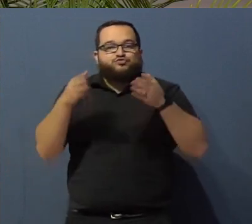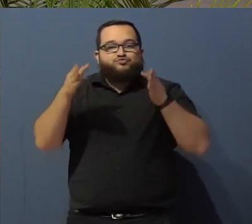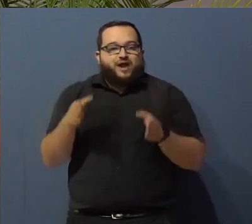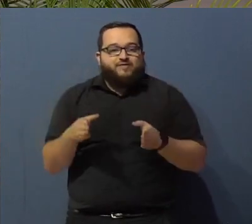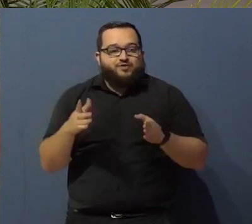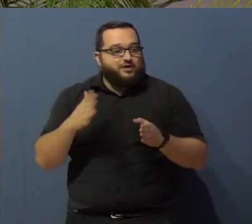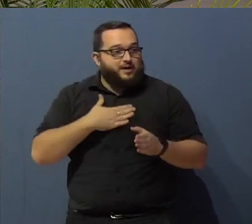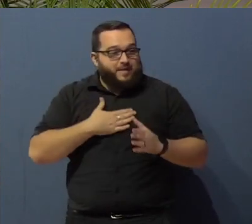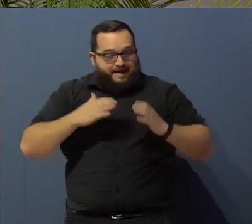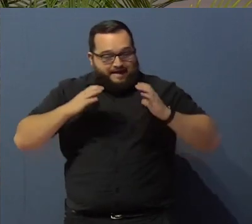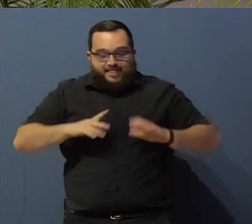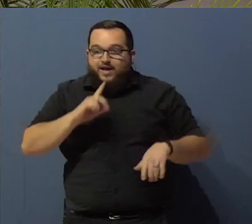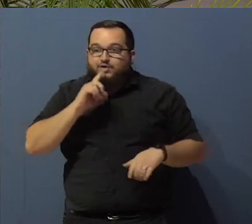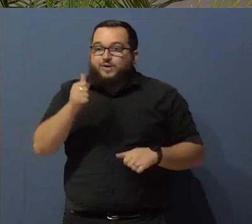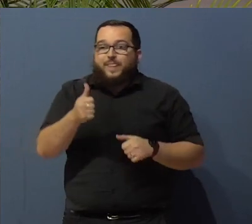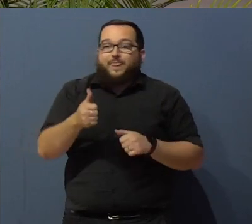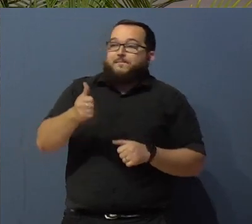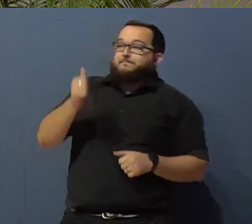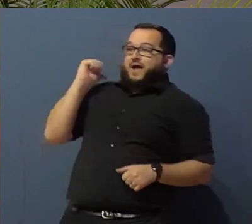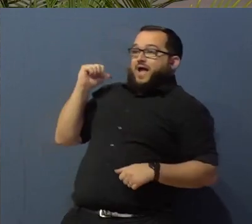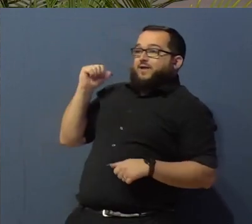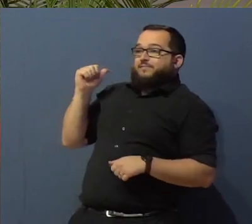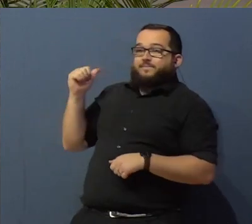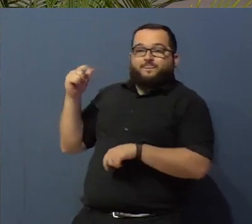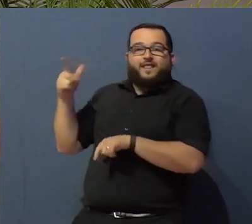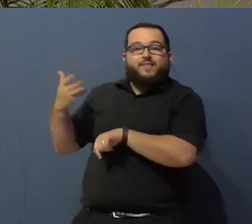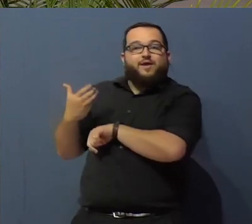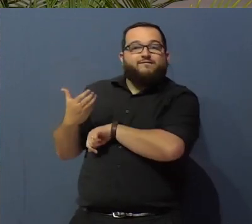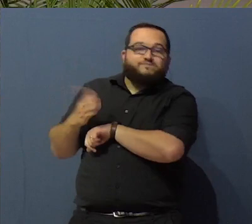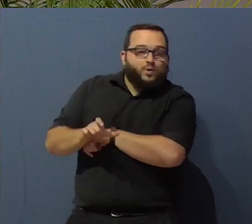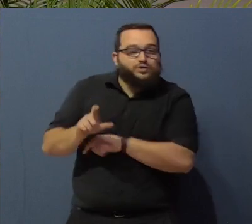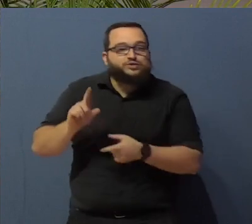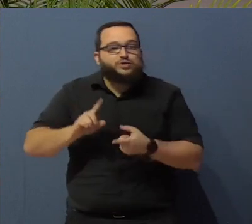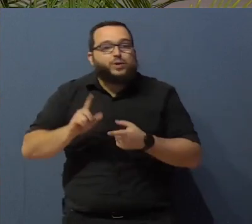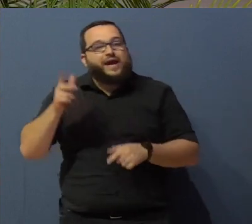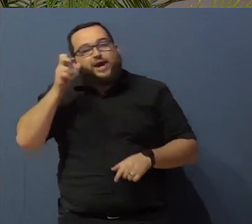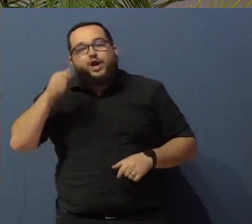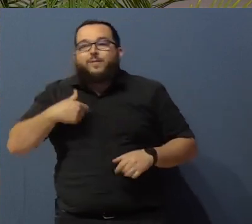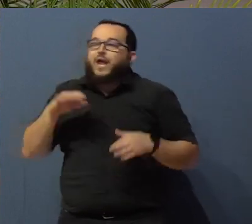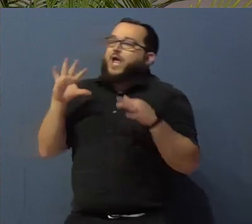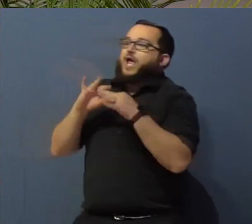clients are in the back and they're forced to hear my crazy stories.